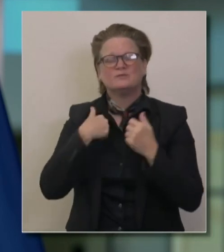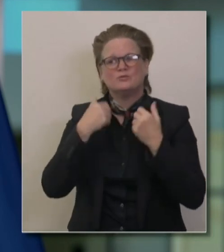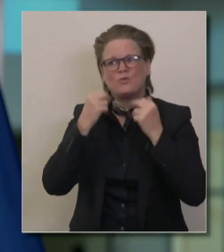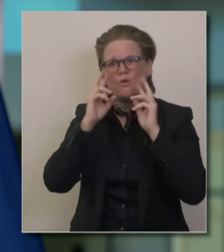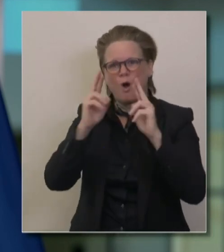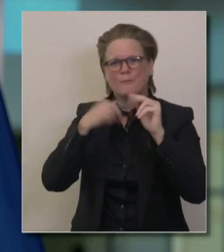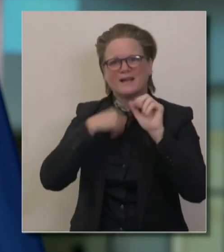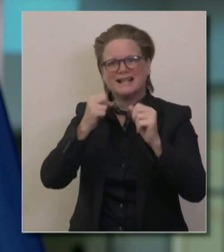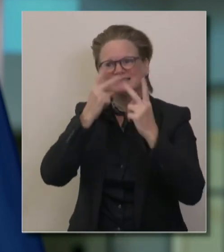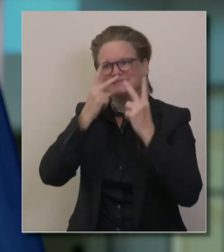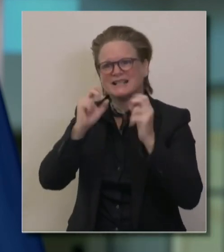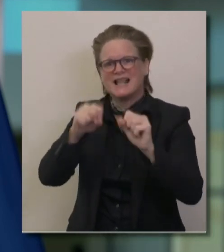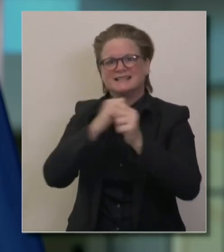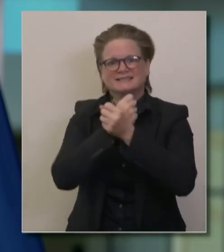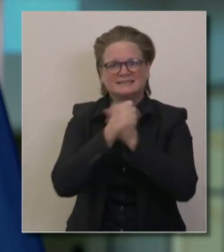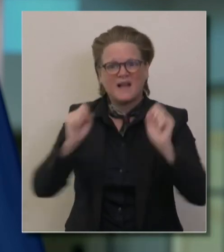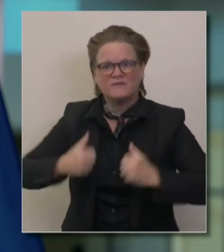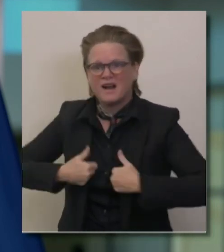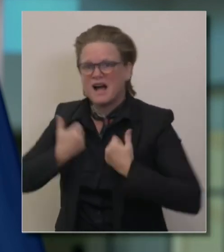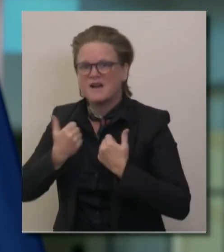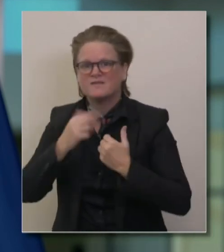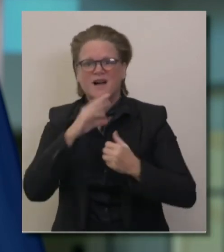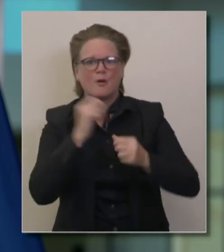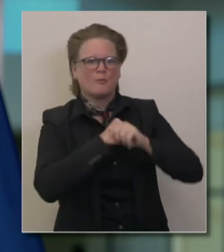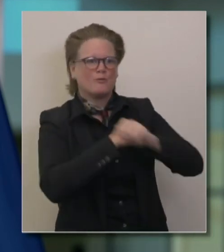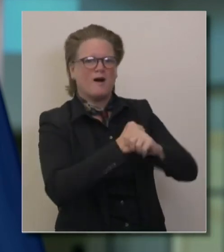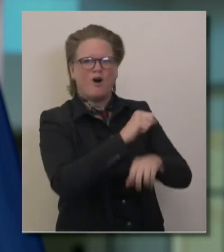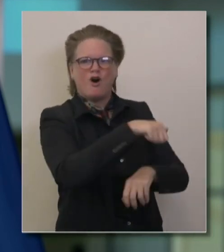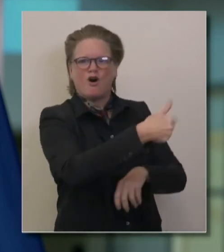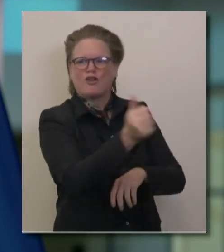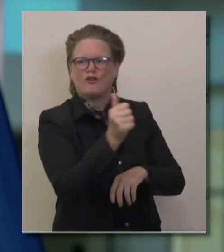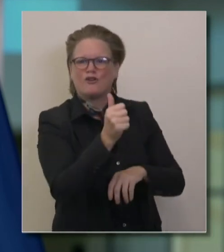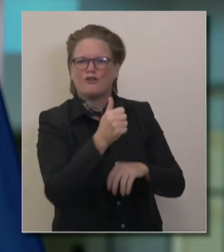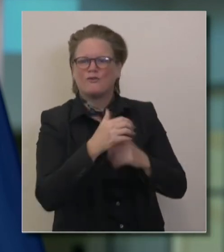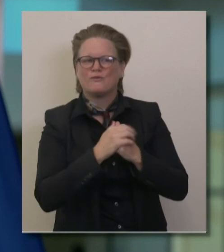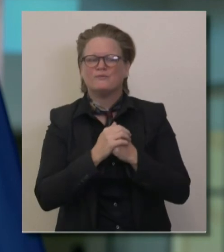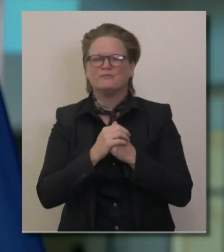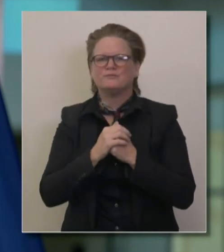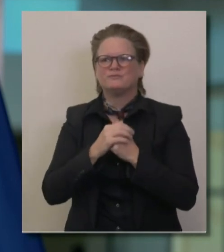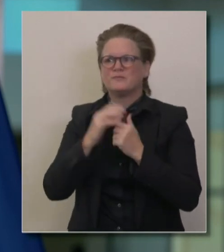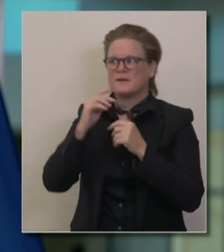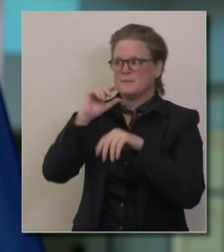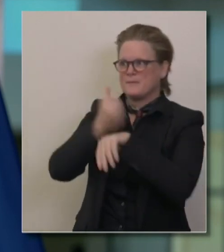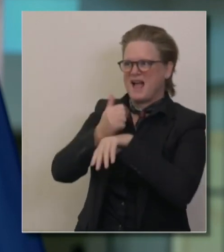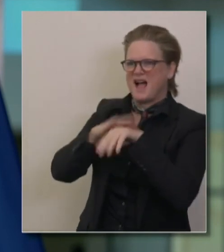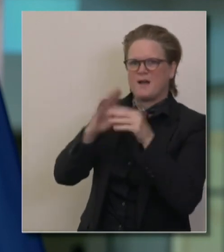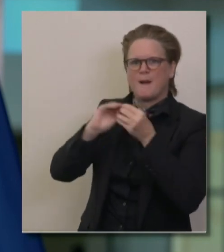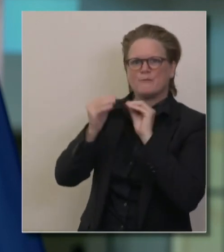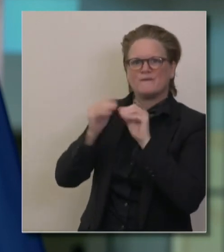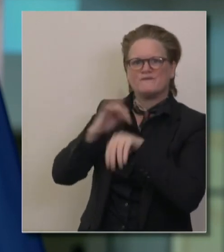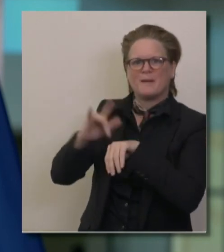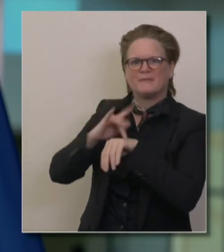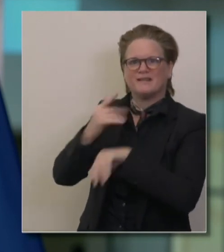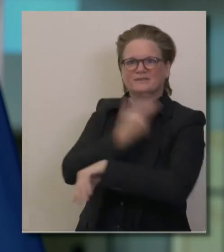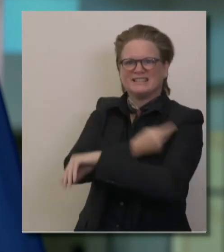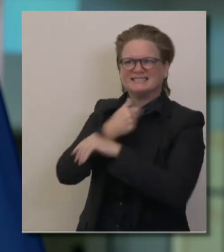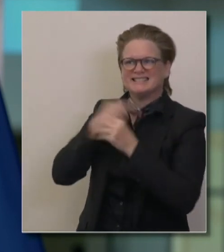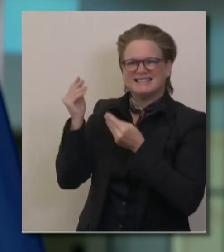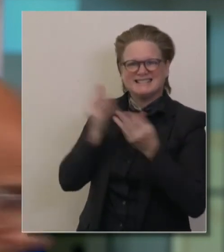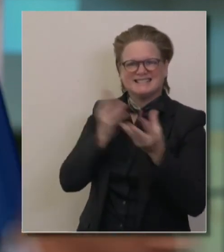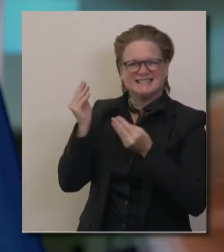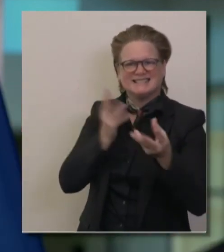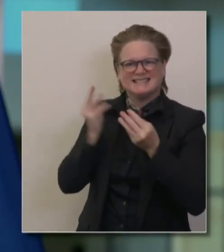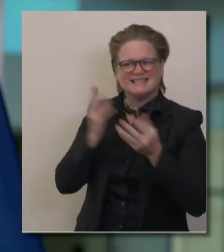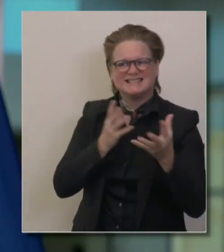healthcare delivery system to serve all of you at home if, God forbid, you need that care in the days and weeks to come. Thank you.